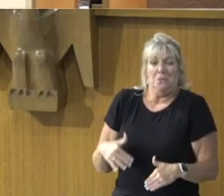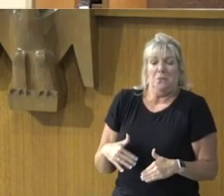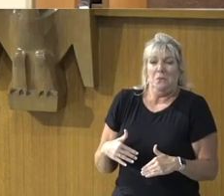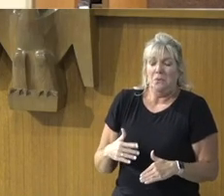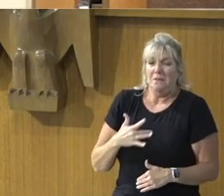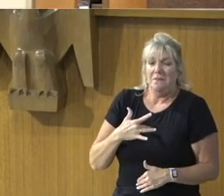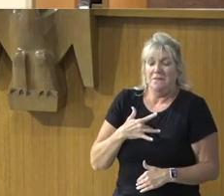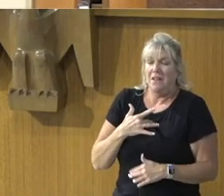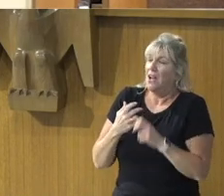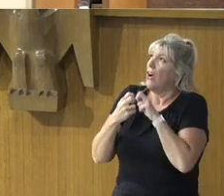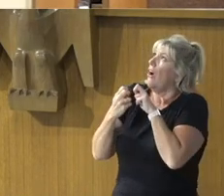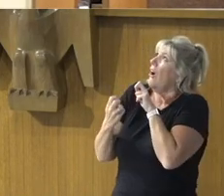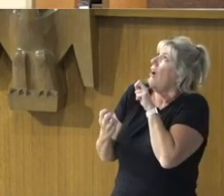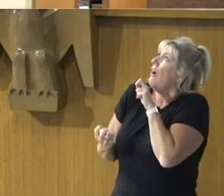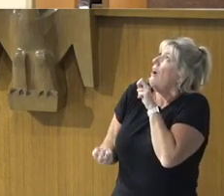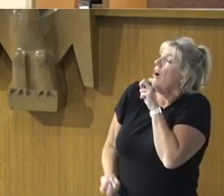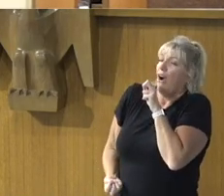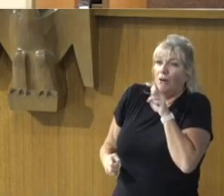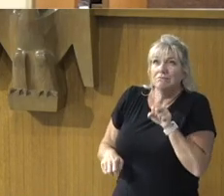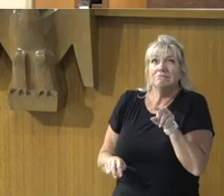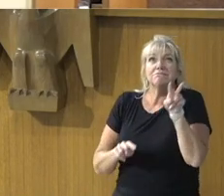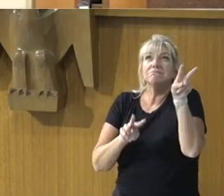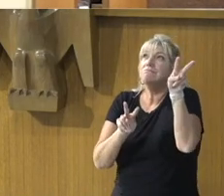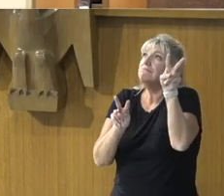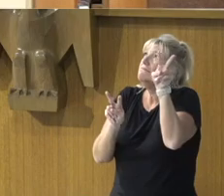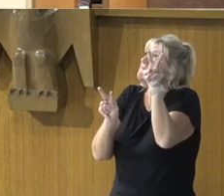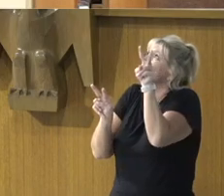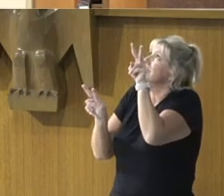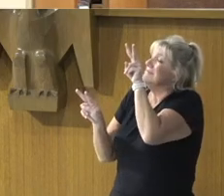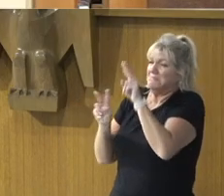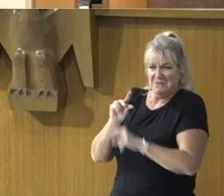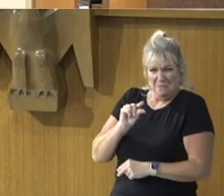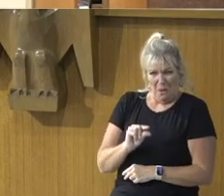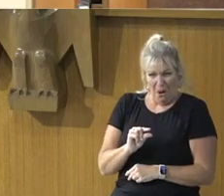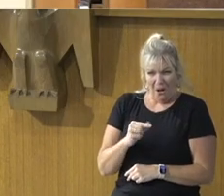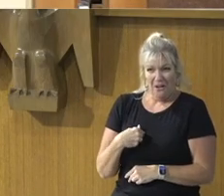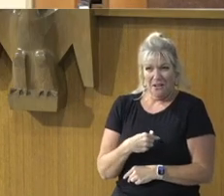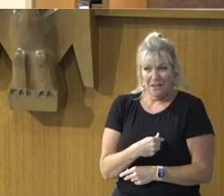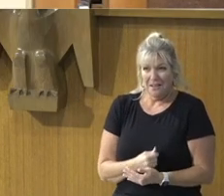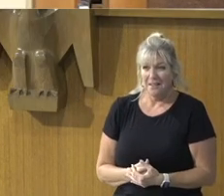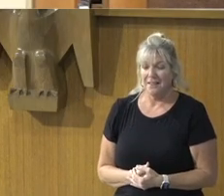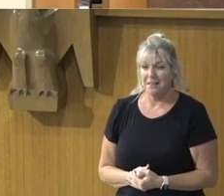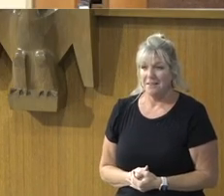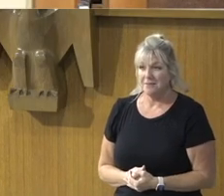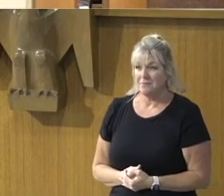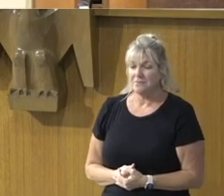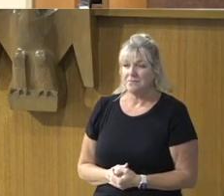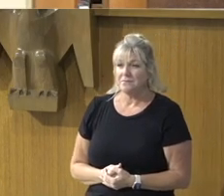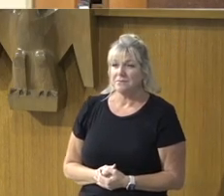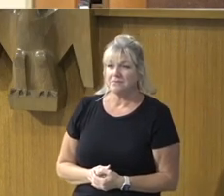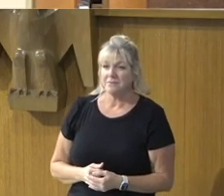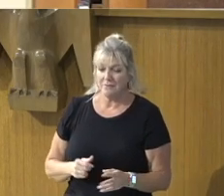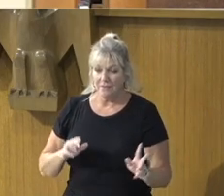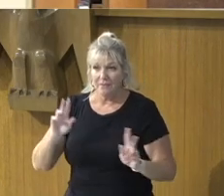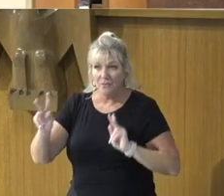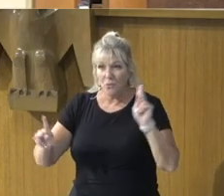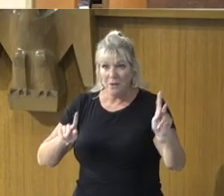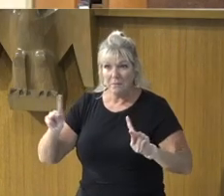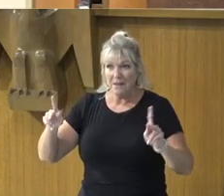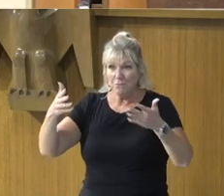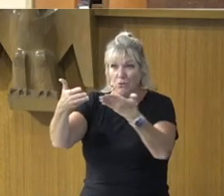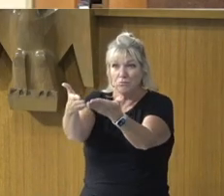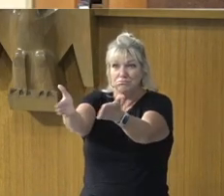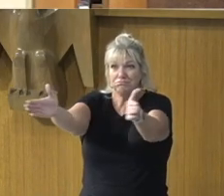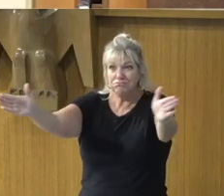had, Looking up at the stars, Well, When we as a race, Realize that we have,